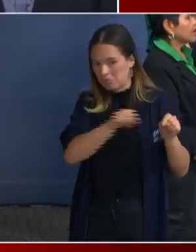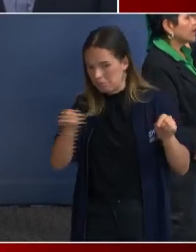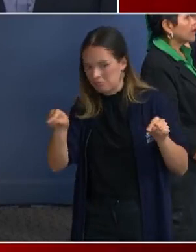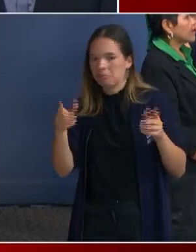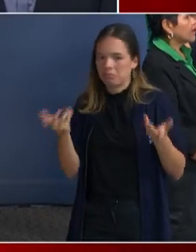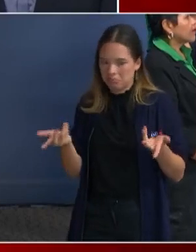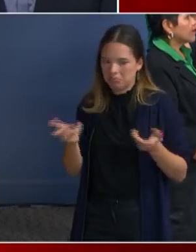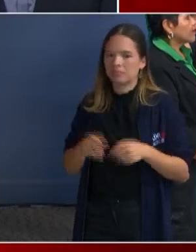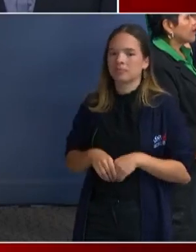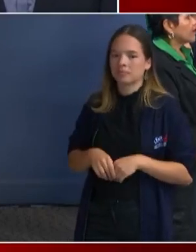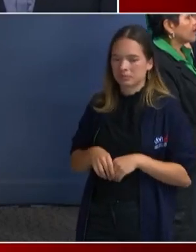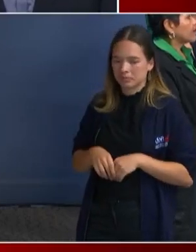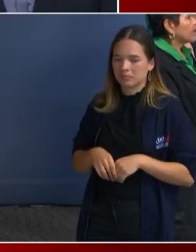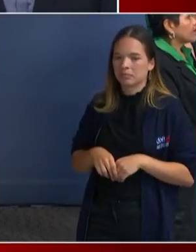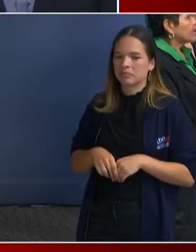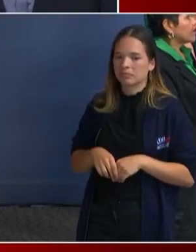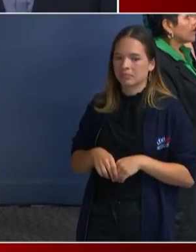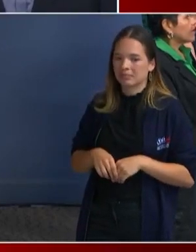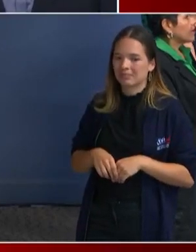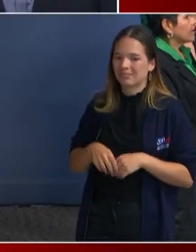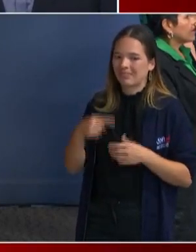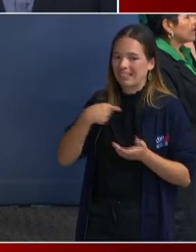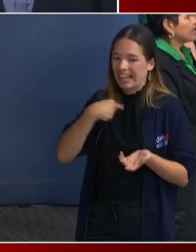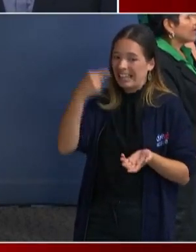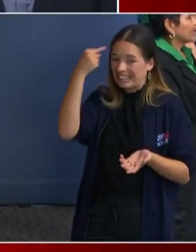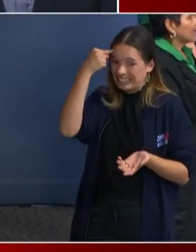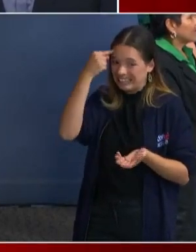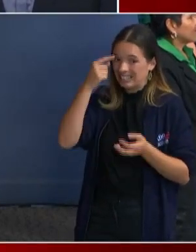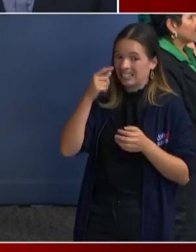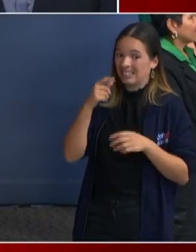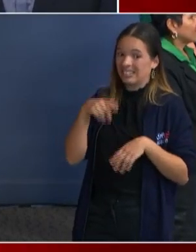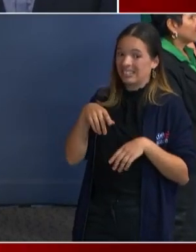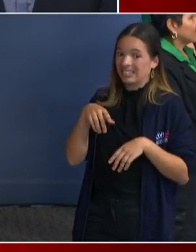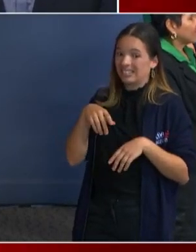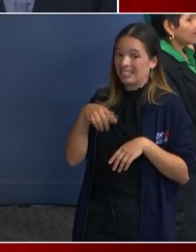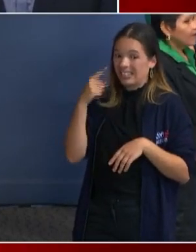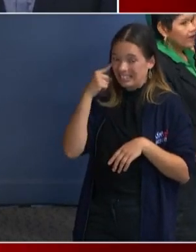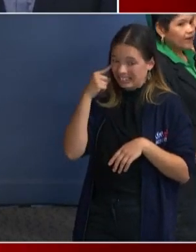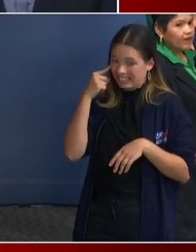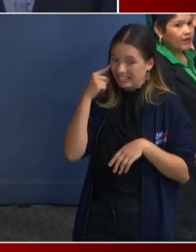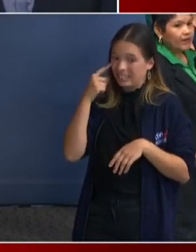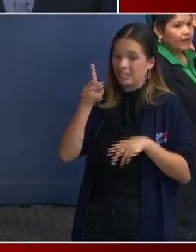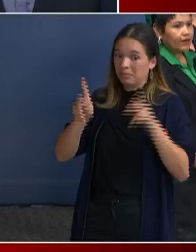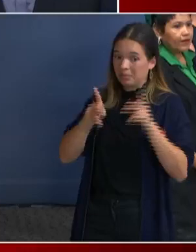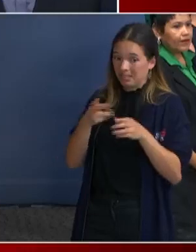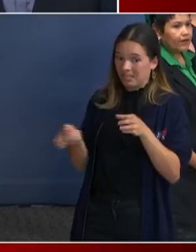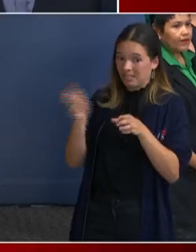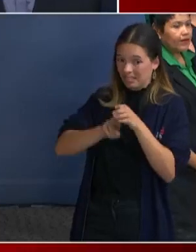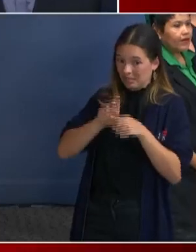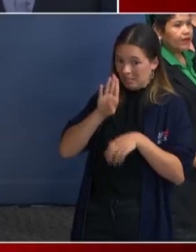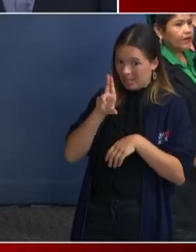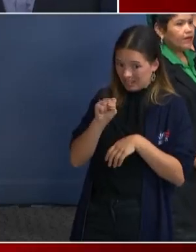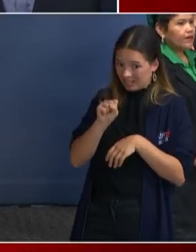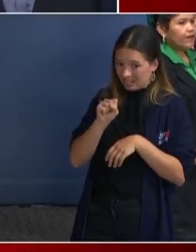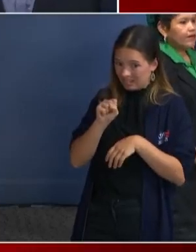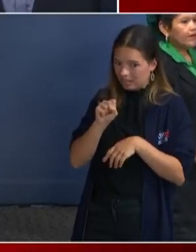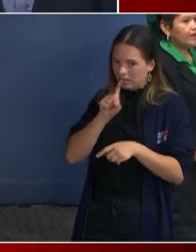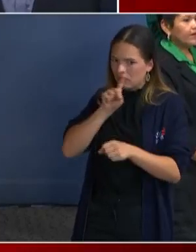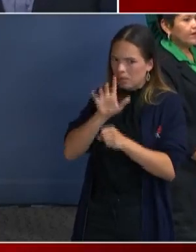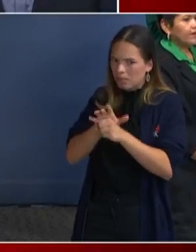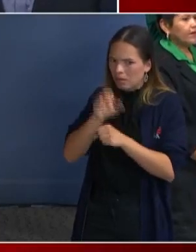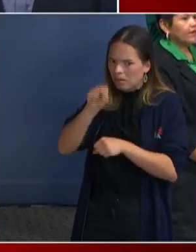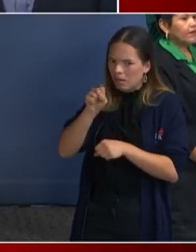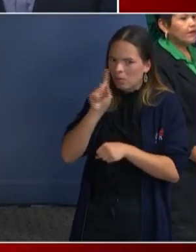get X, Y, and Z when they get off buses. Uh, so it's just a lot that we don't know, um, that's